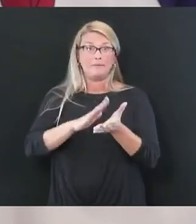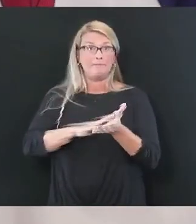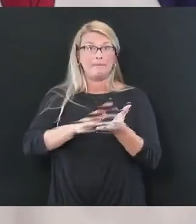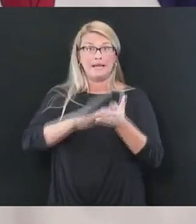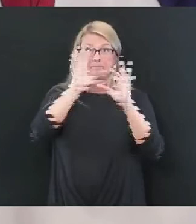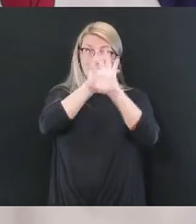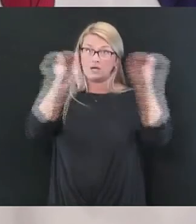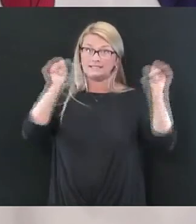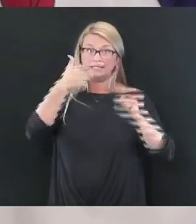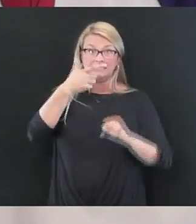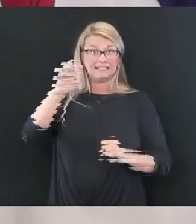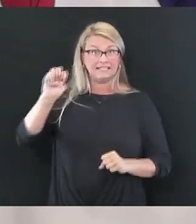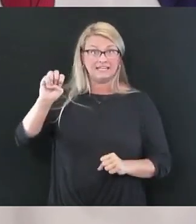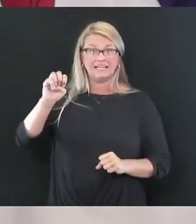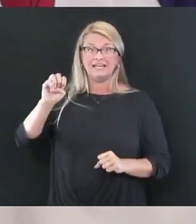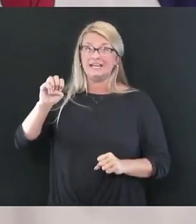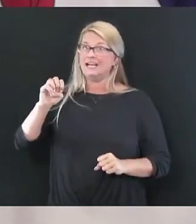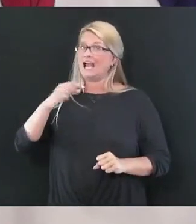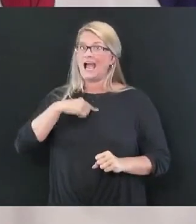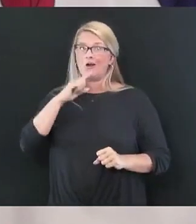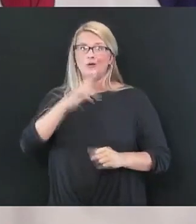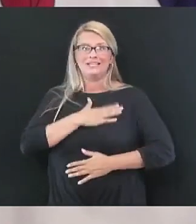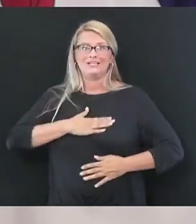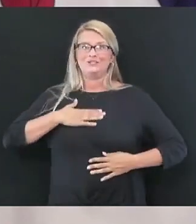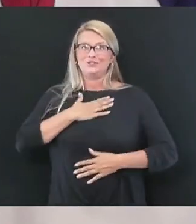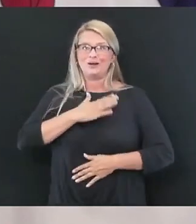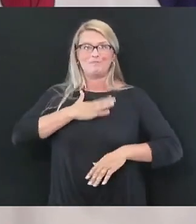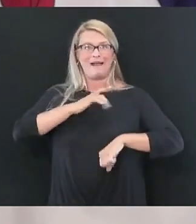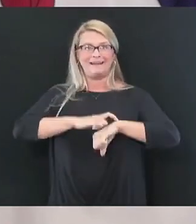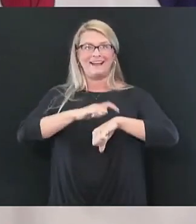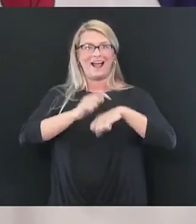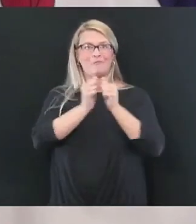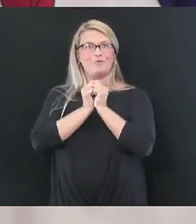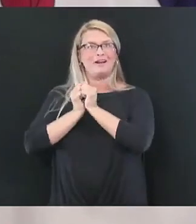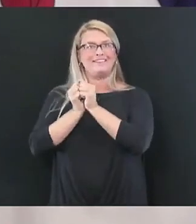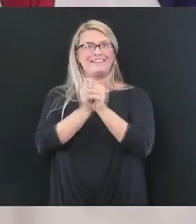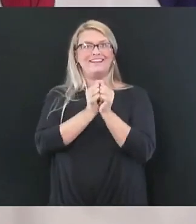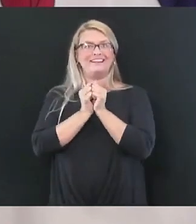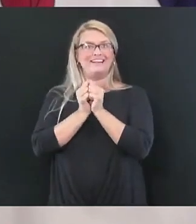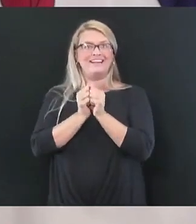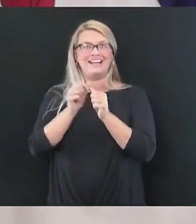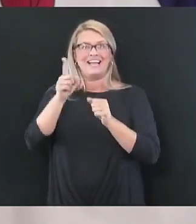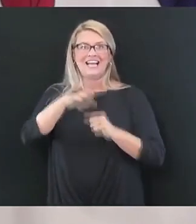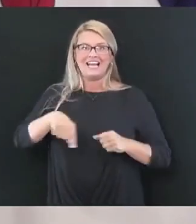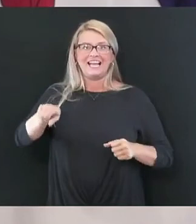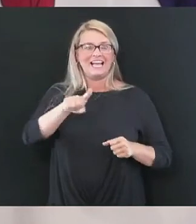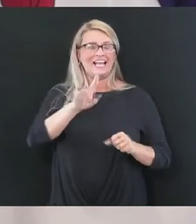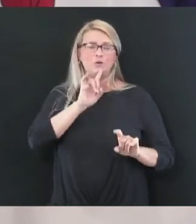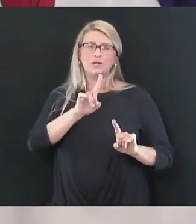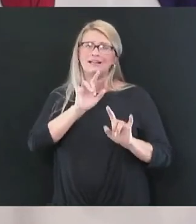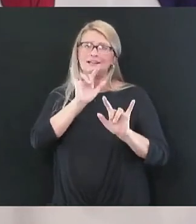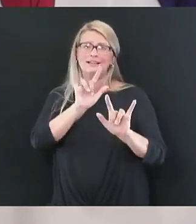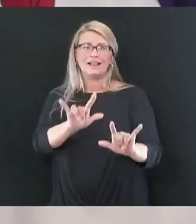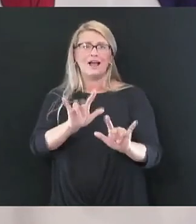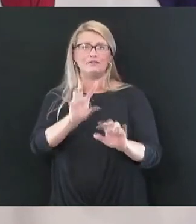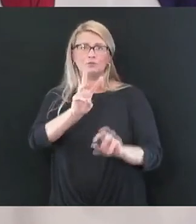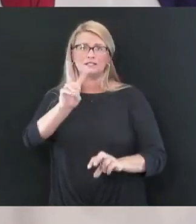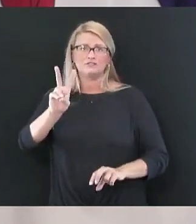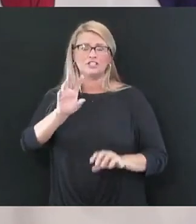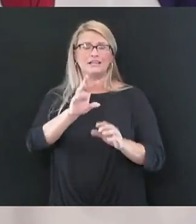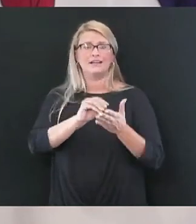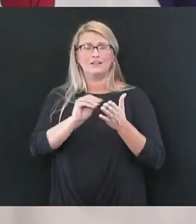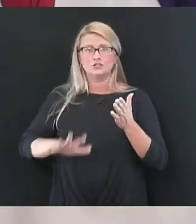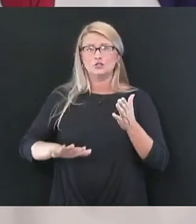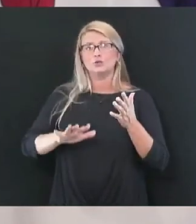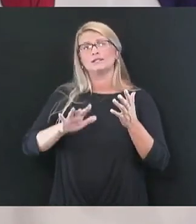you know, I love being with him every time I'm with him because he's, he's always stuck on, on and he loves West Virginia and he loves our students and